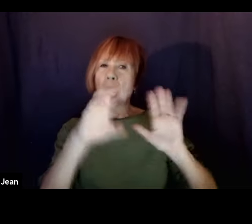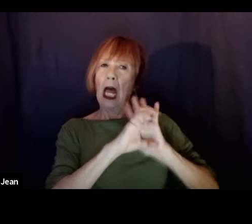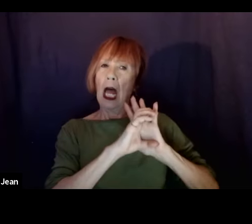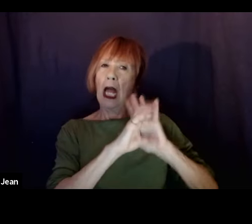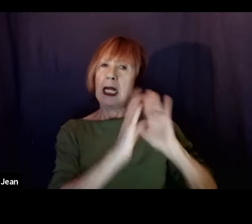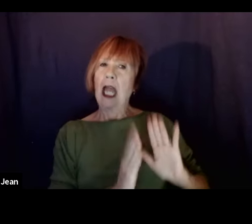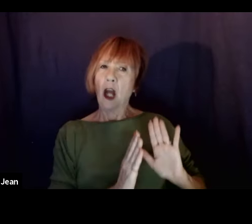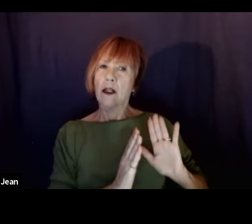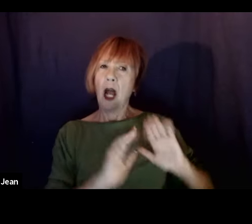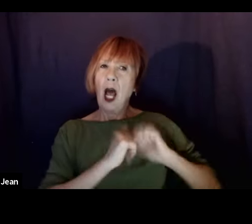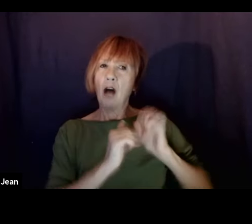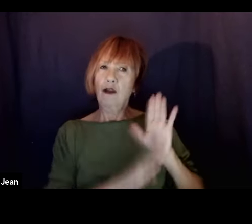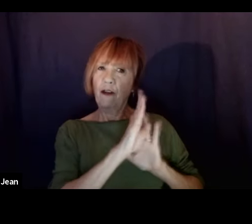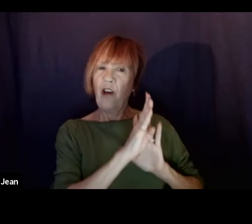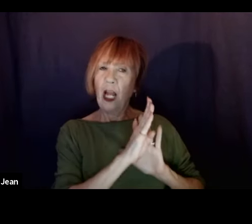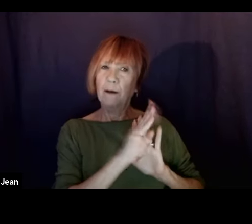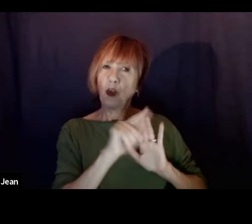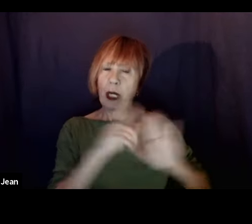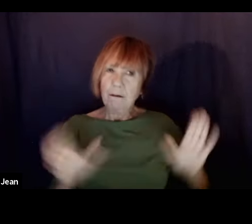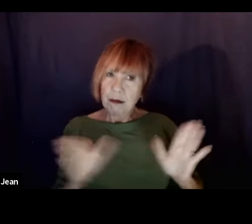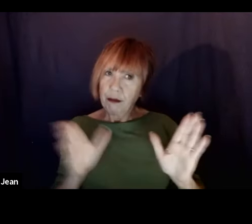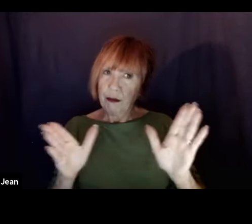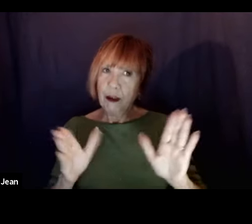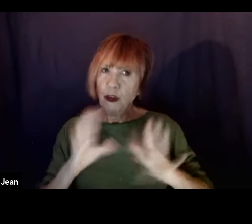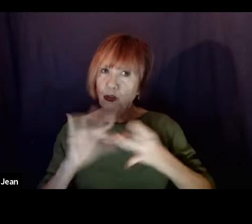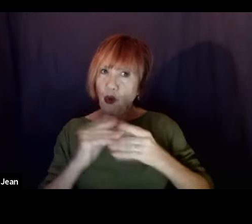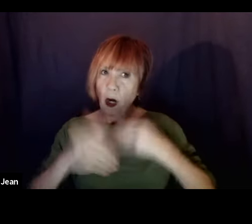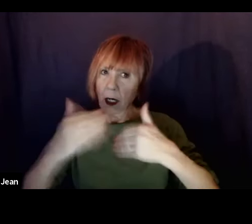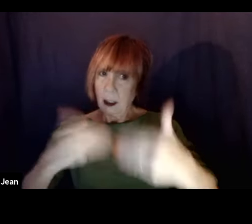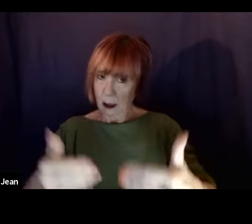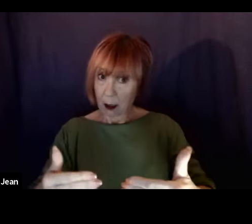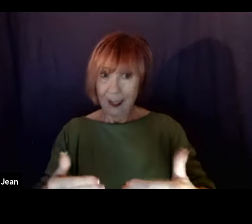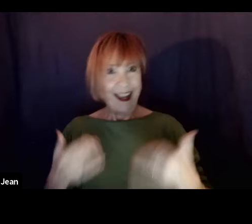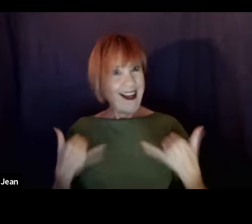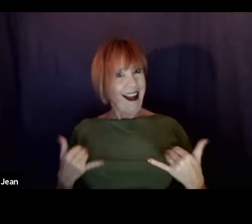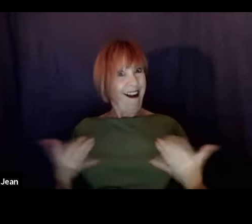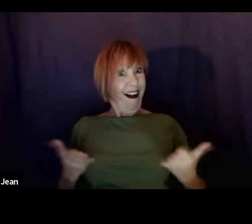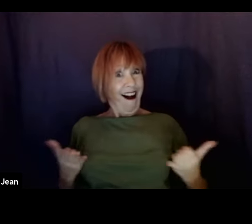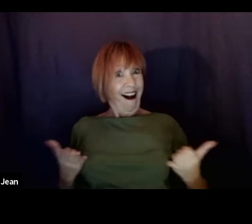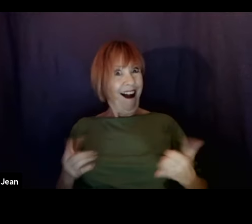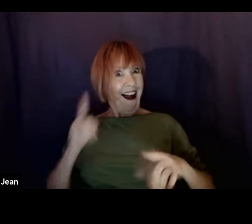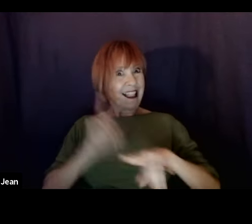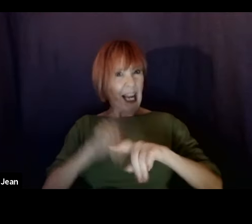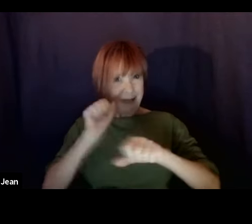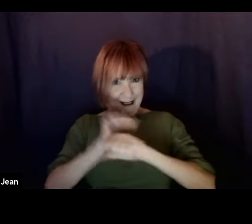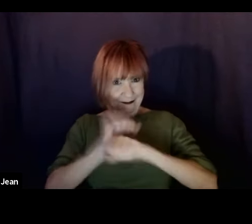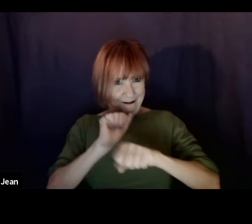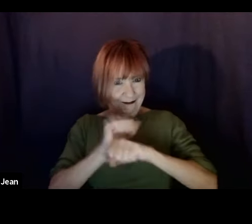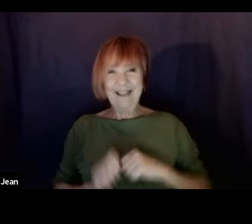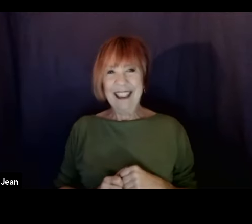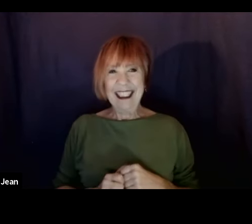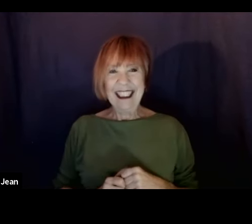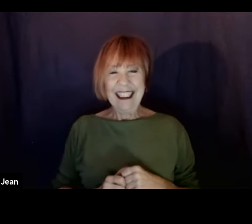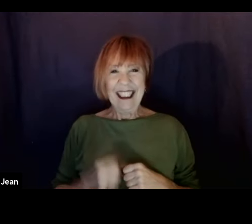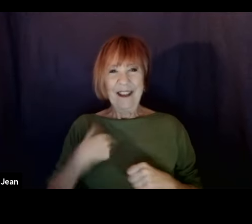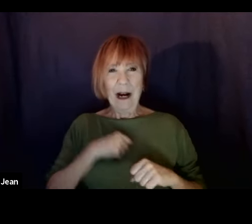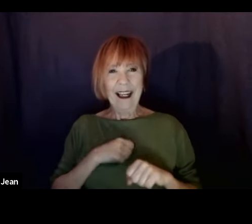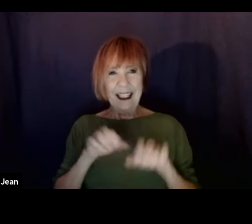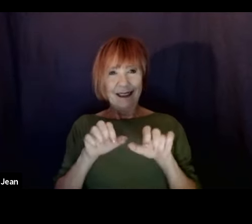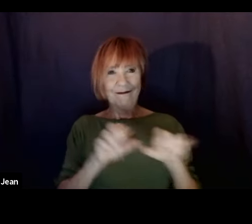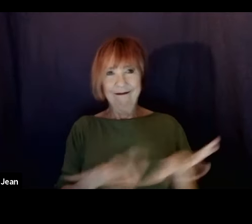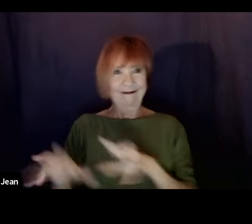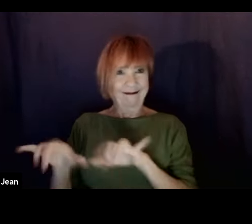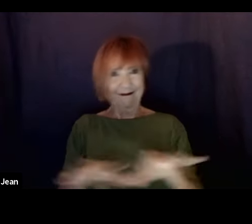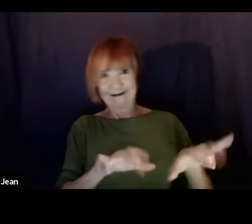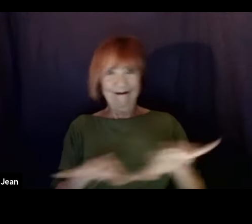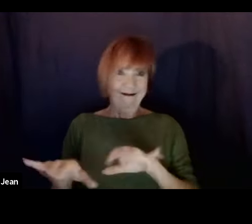how to develop that so it drives your story. And now, here we are. Time to get to work. We're going to start hitting some keys. We're going to